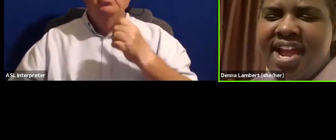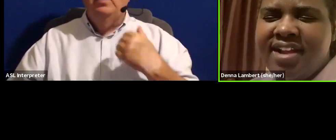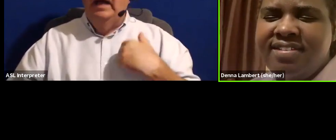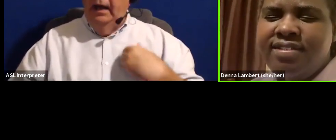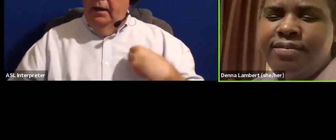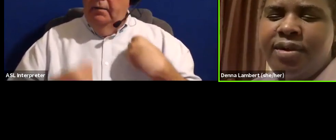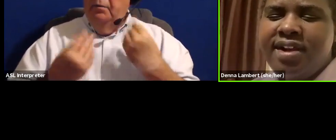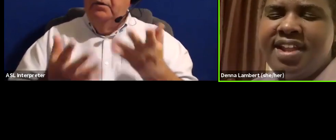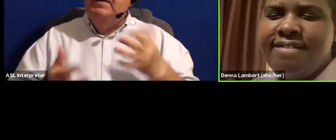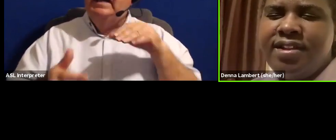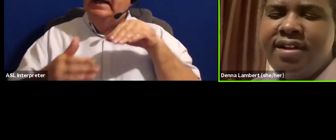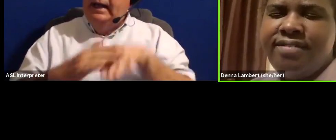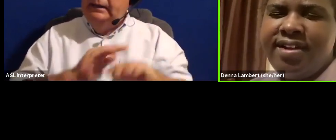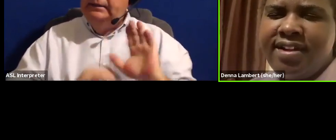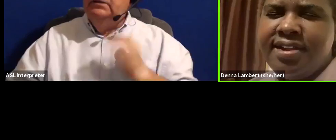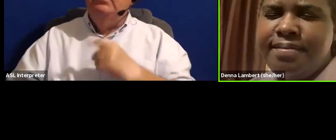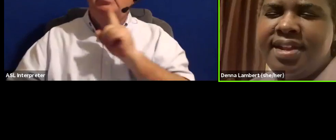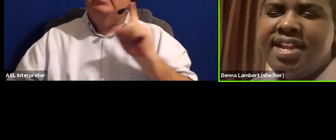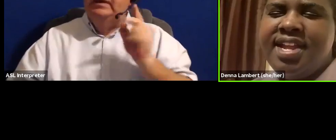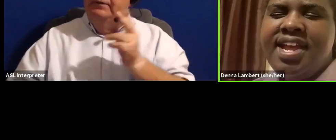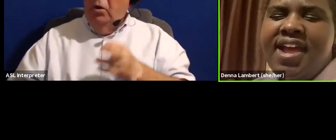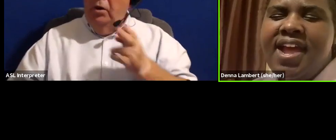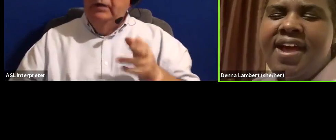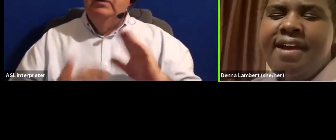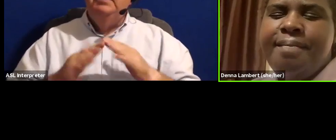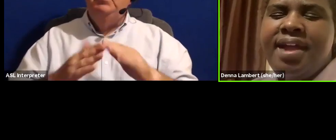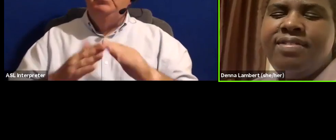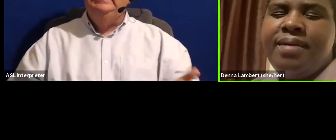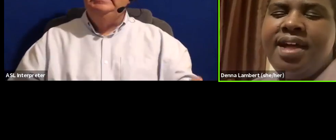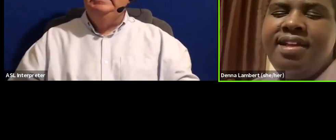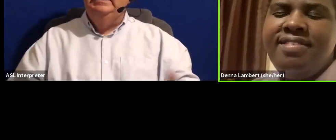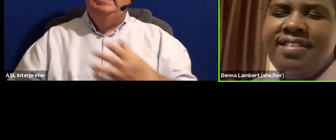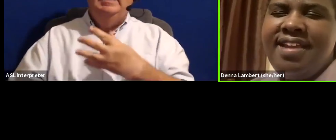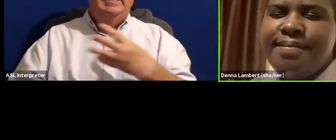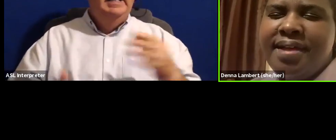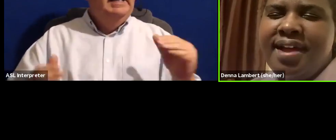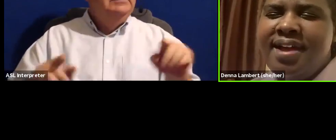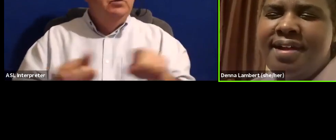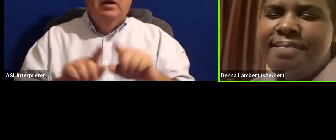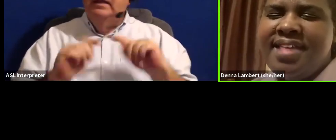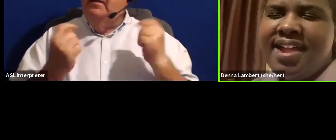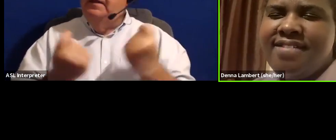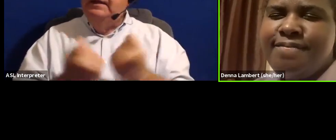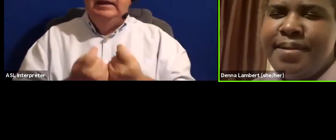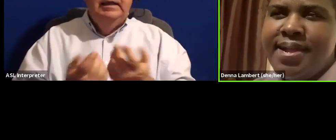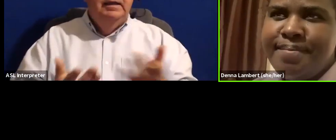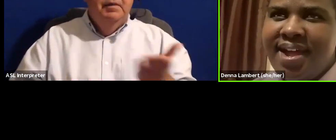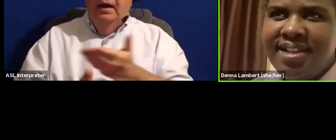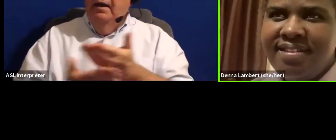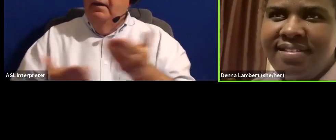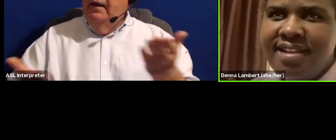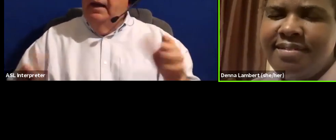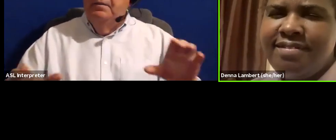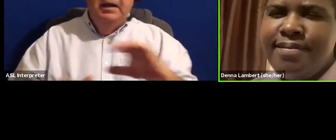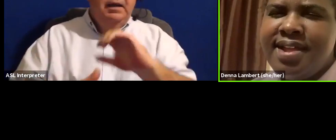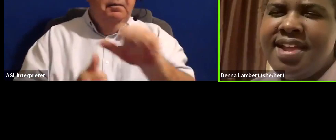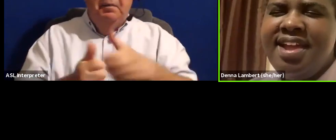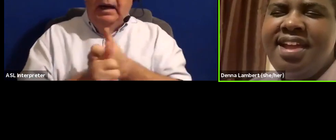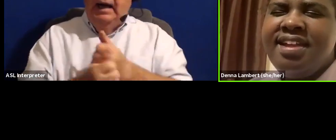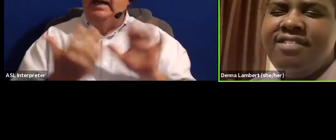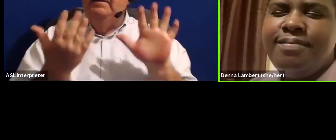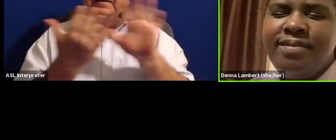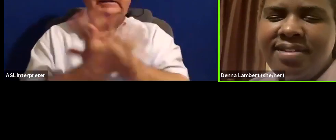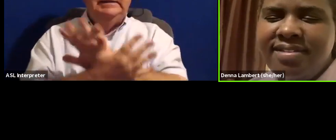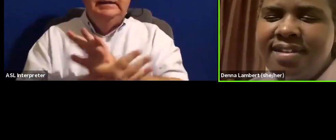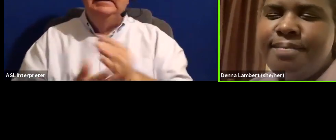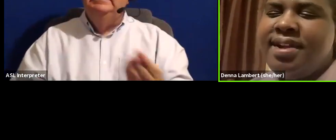provided access for our deaf and hard of hearing community, as well as the team. They have been behind the scenes with me,